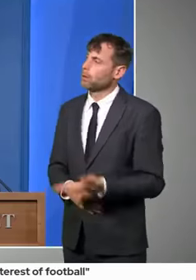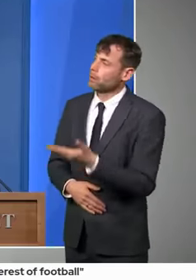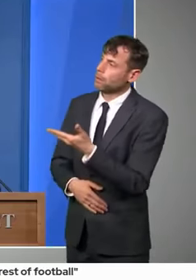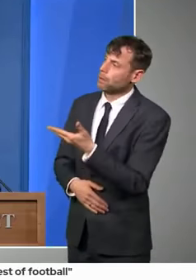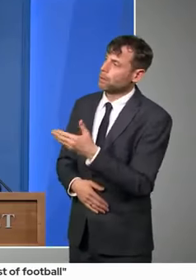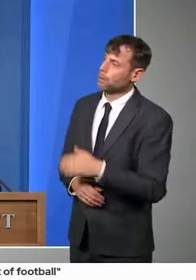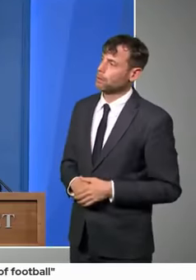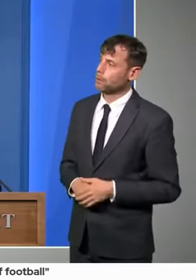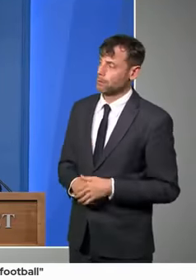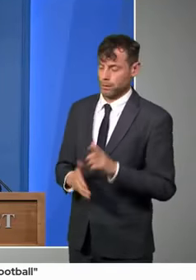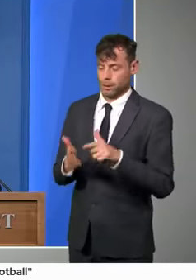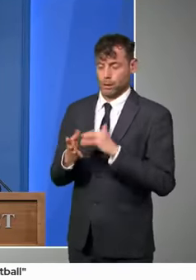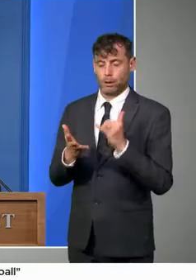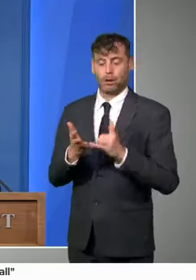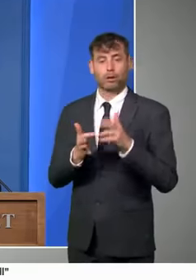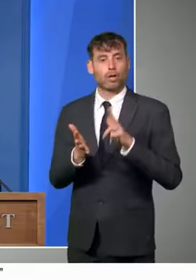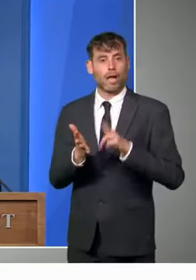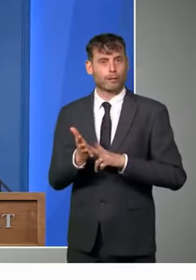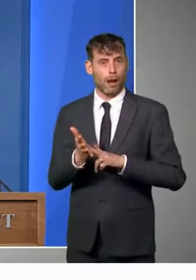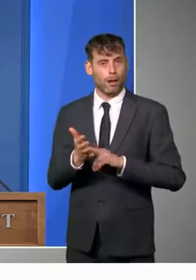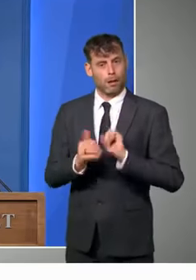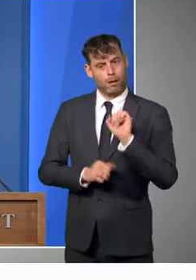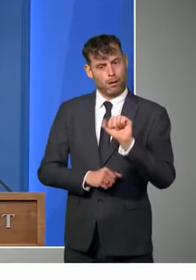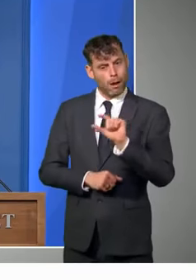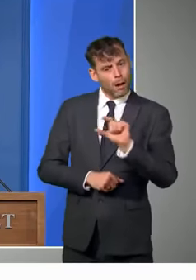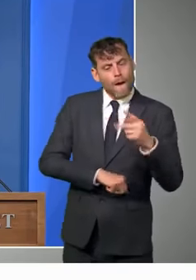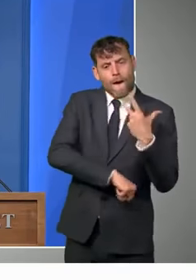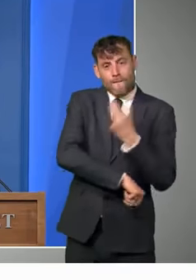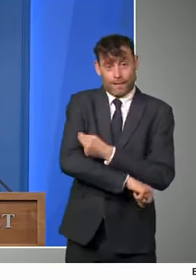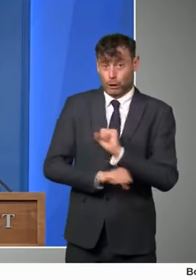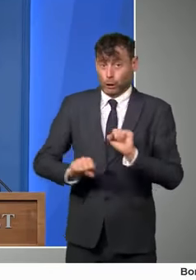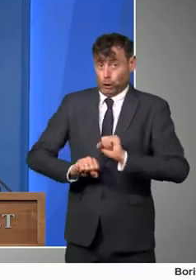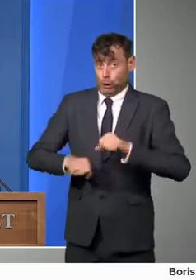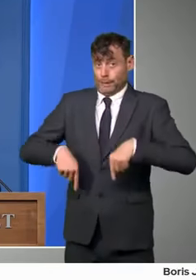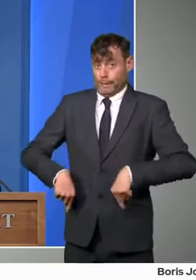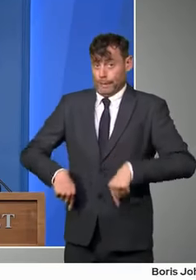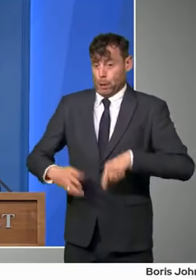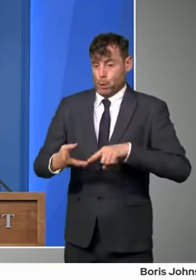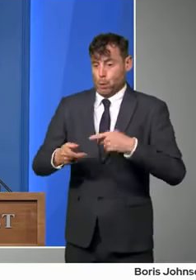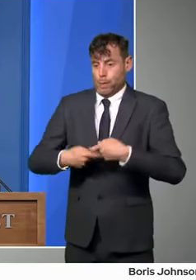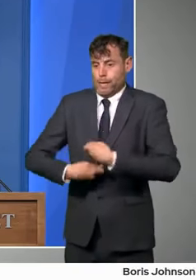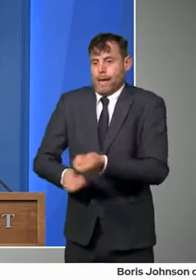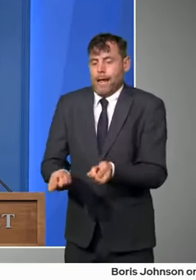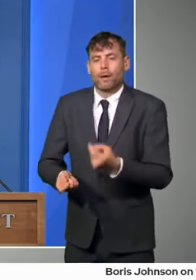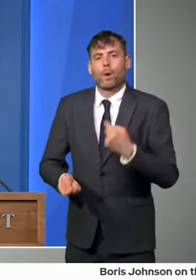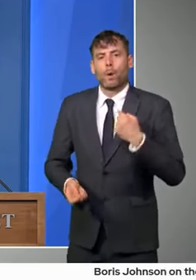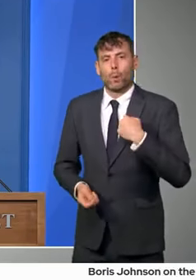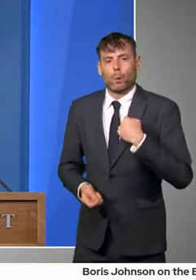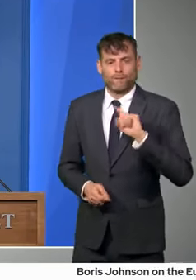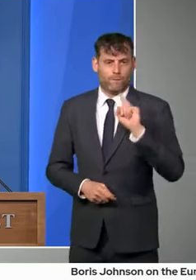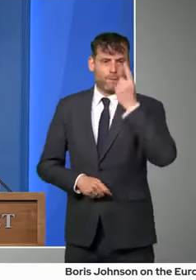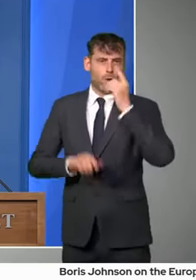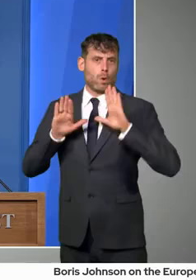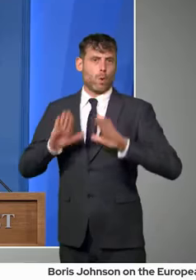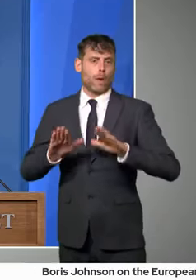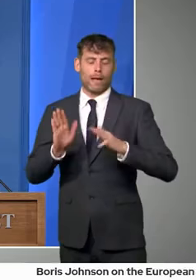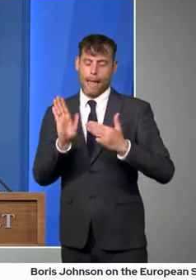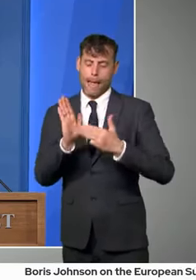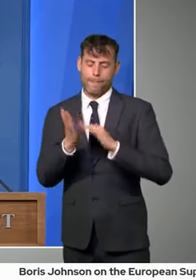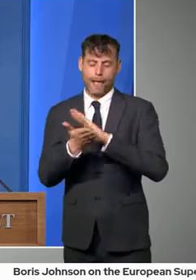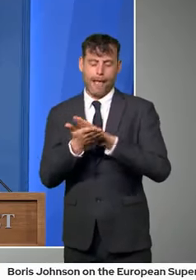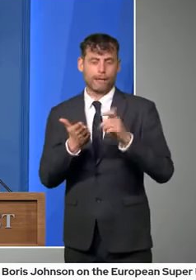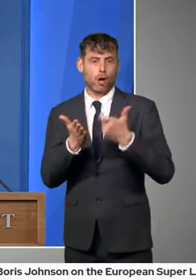at the moment in this country, as you know, and as with any vaccine, we'd wait for MHRA approval. Um, and we all take guidance from MHRA and